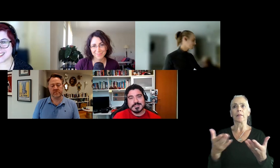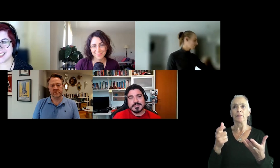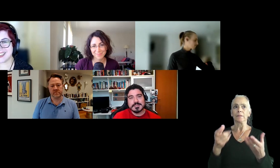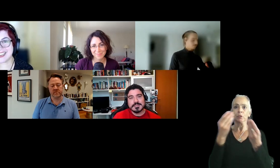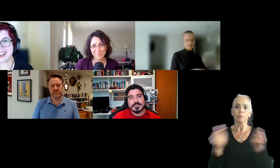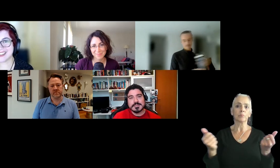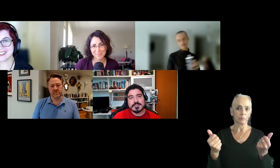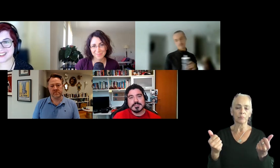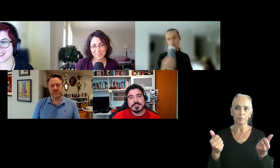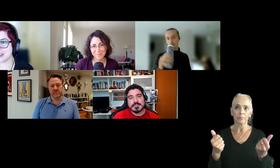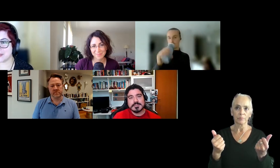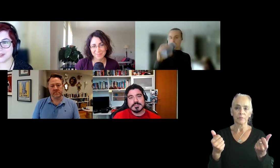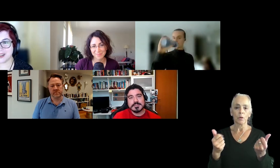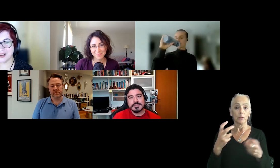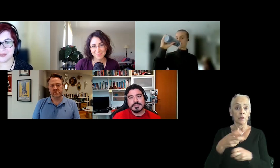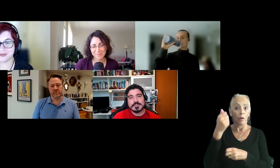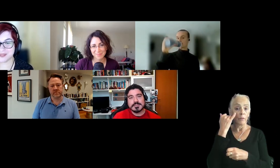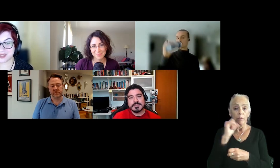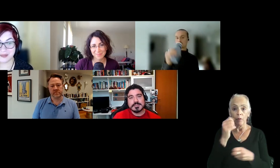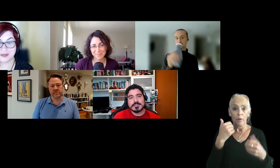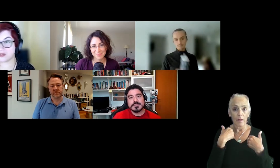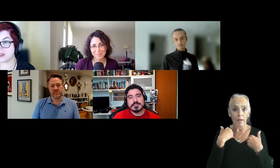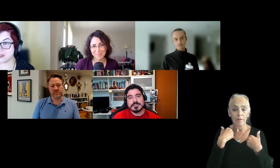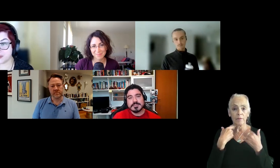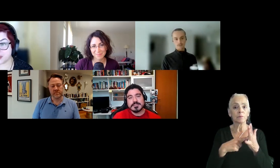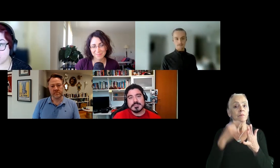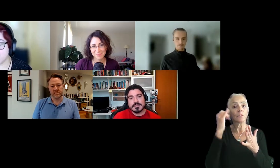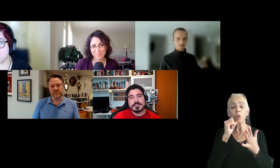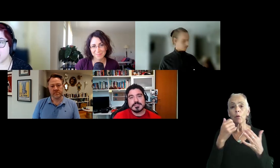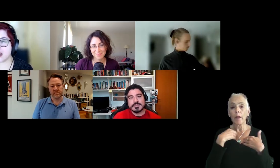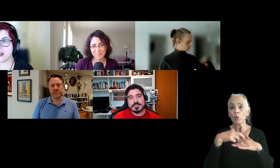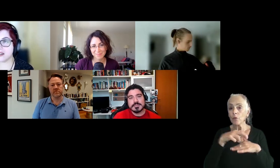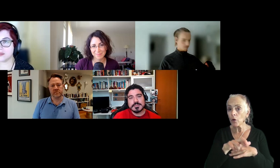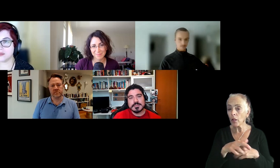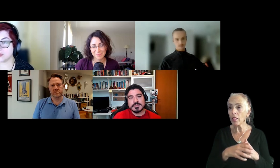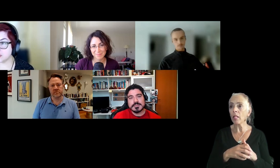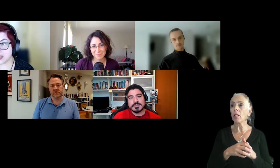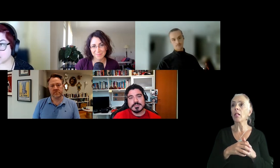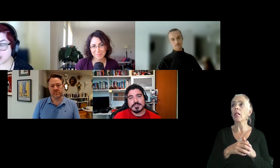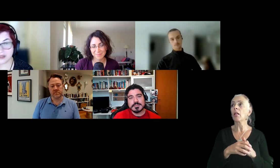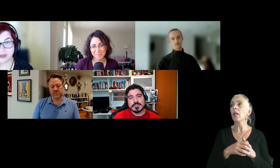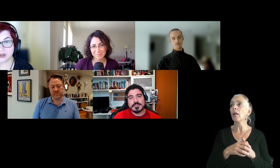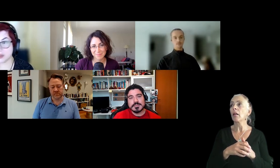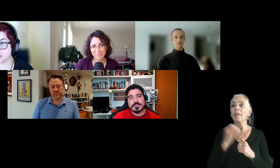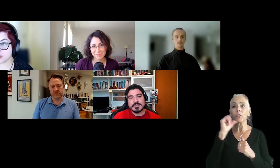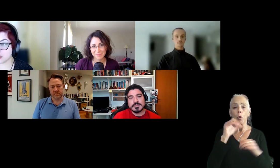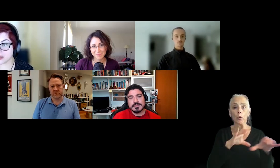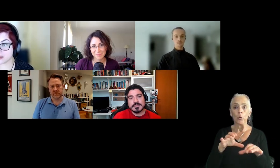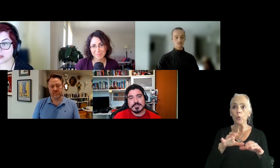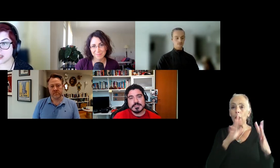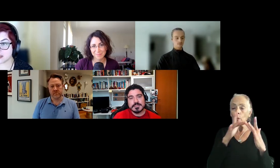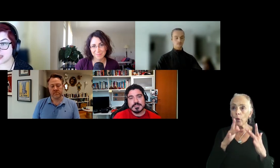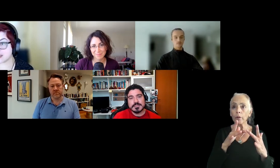is, in the end, it's harder if you don't have, sometimes if you don't have a referral, uh, if you don't do the networking, you don't know those